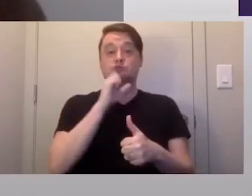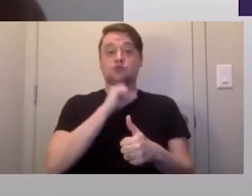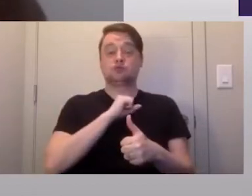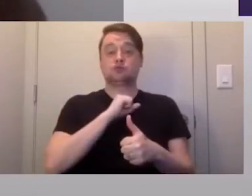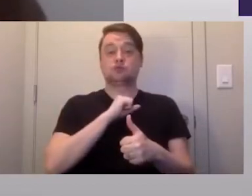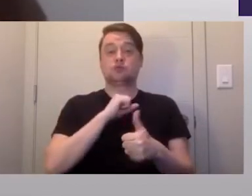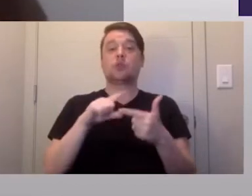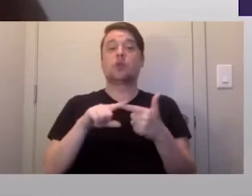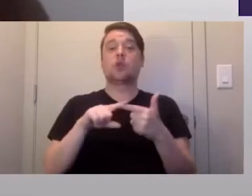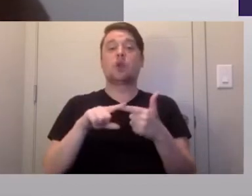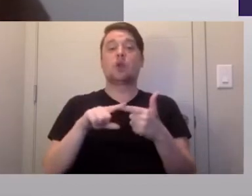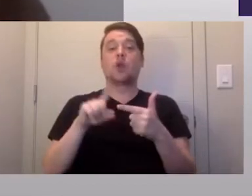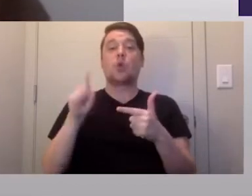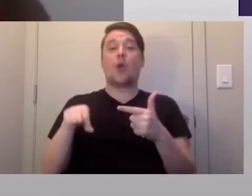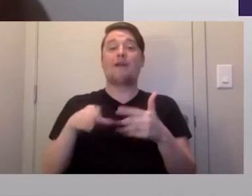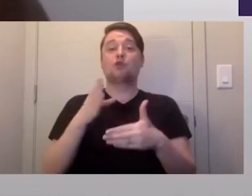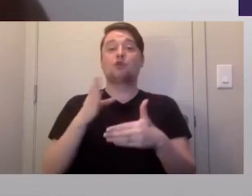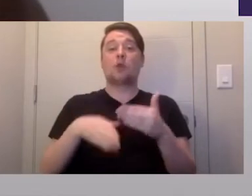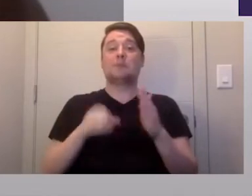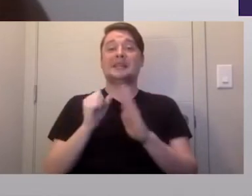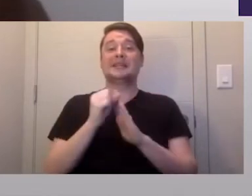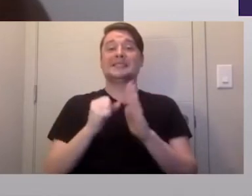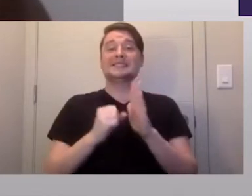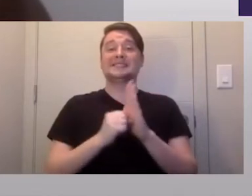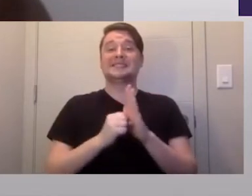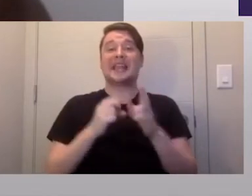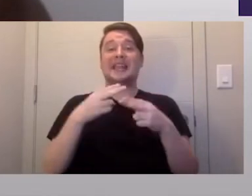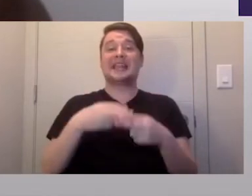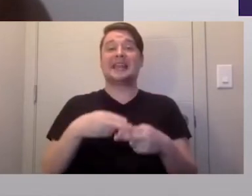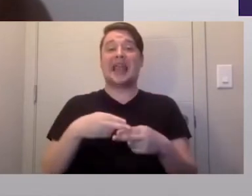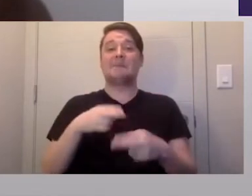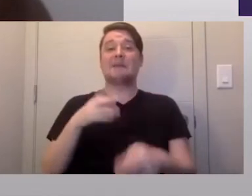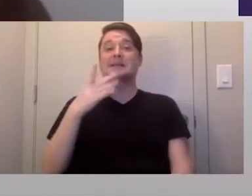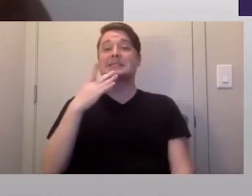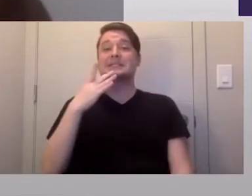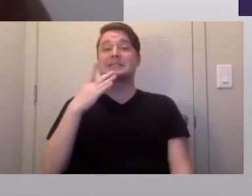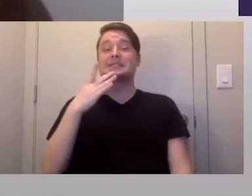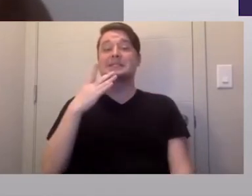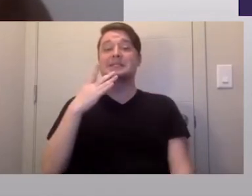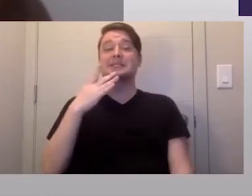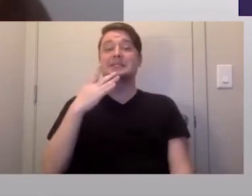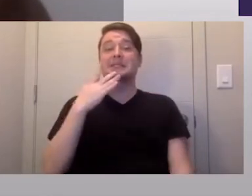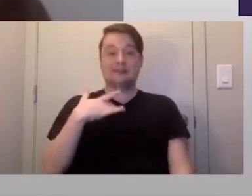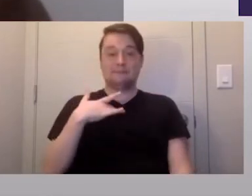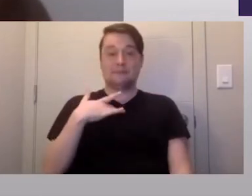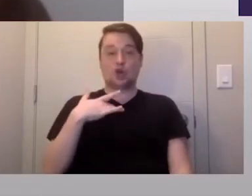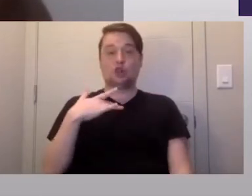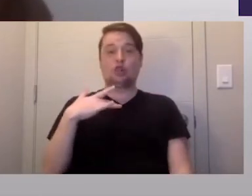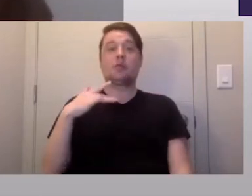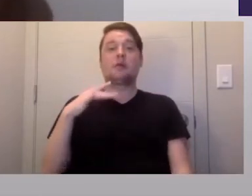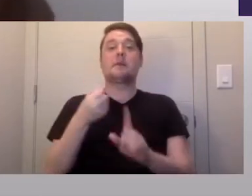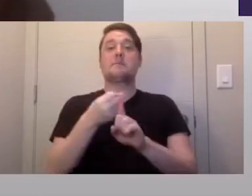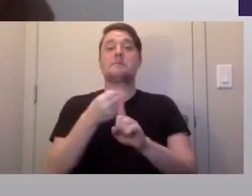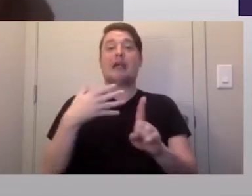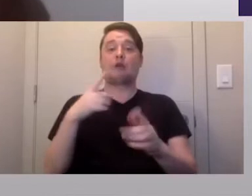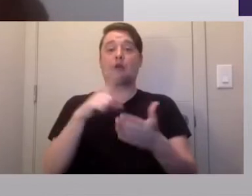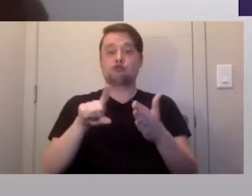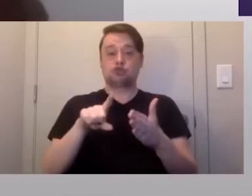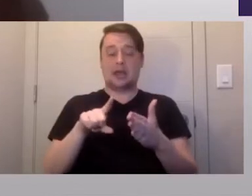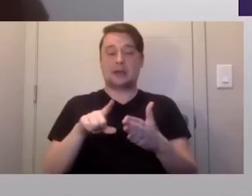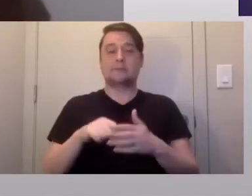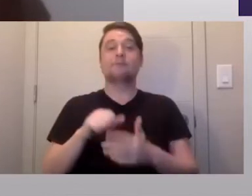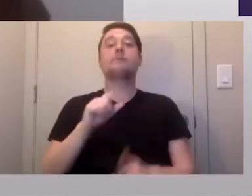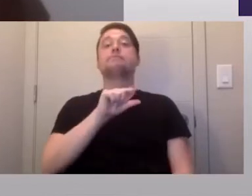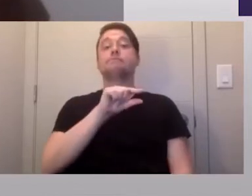you need to complete the state name and date of birth background check and be found eligible, and you need to